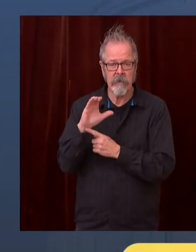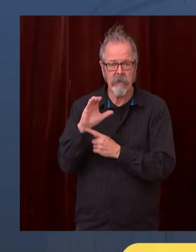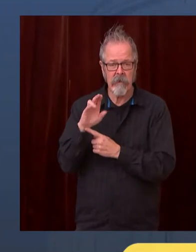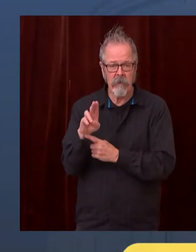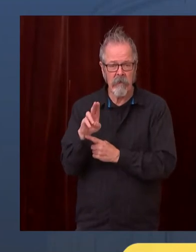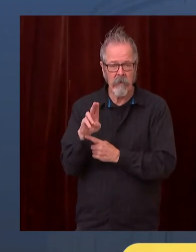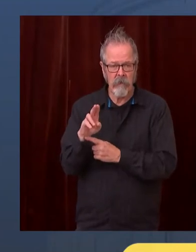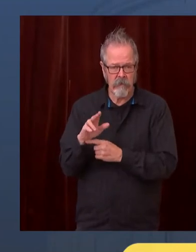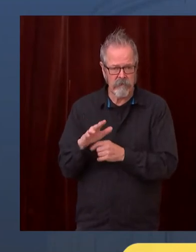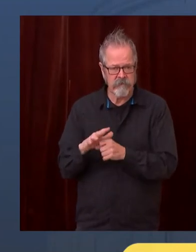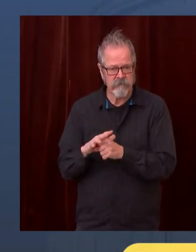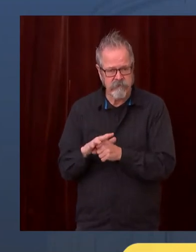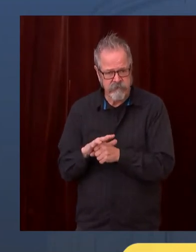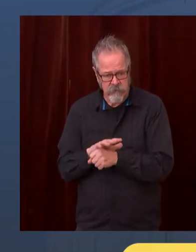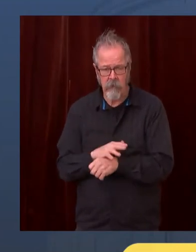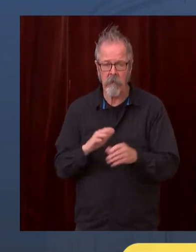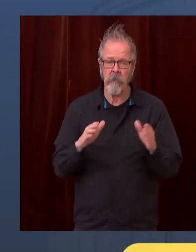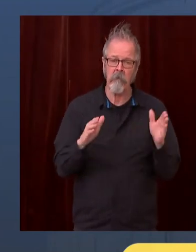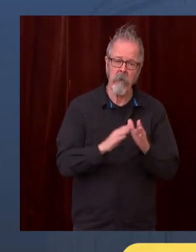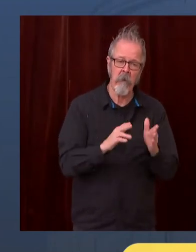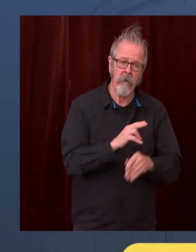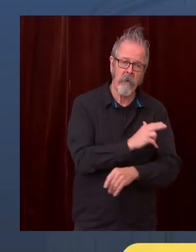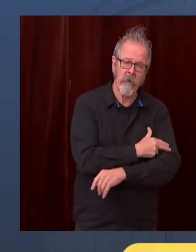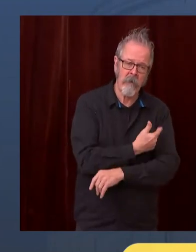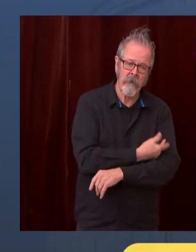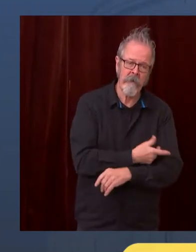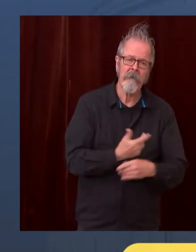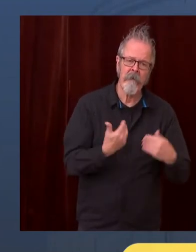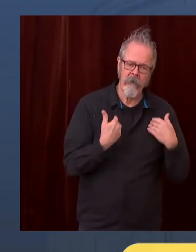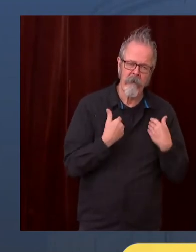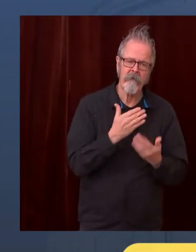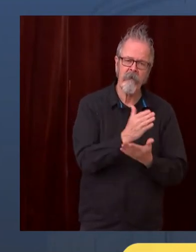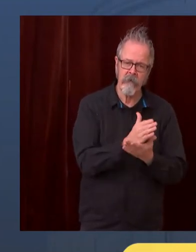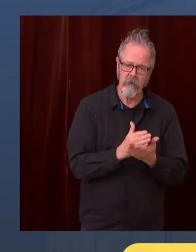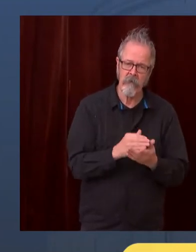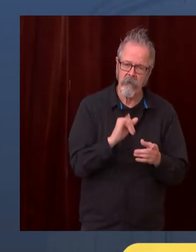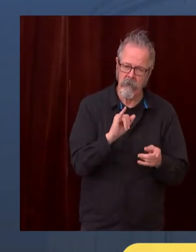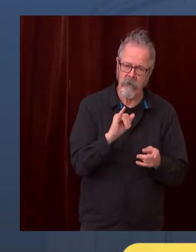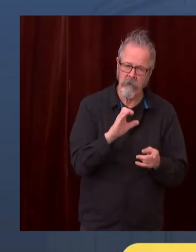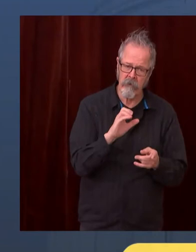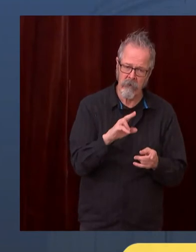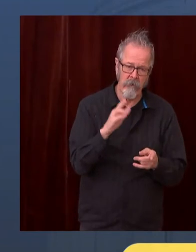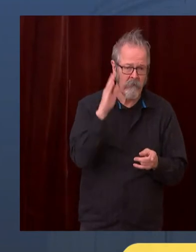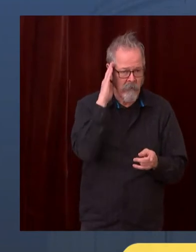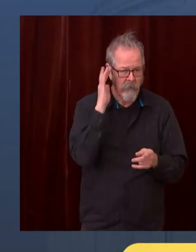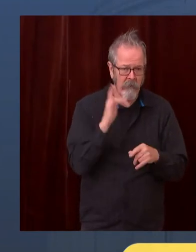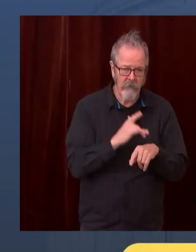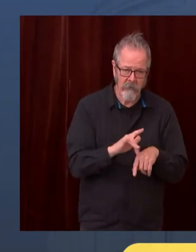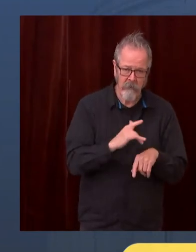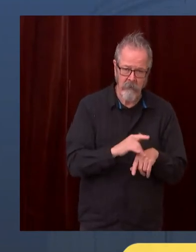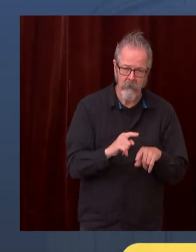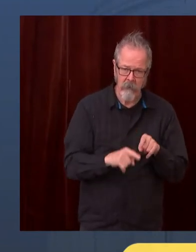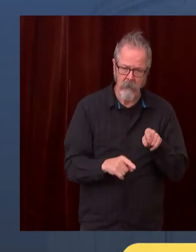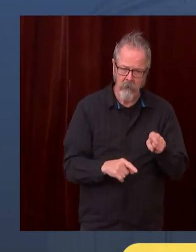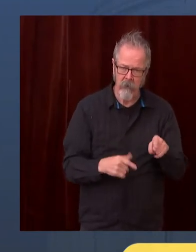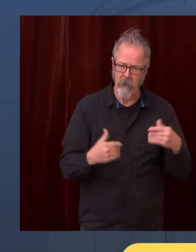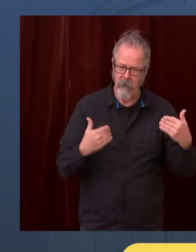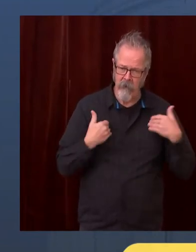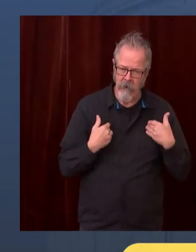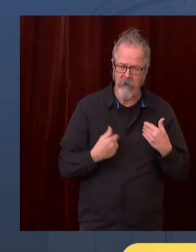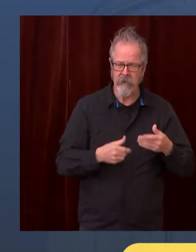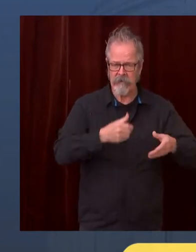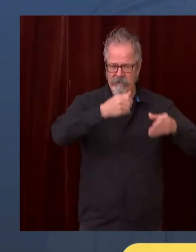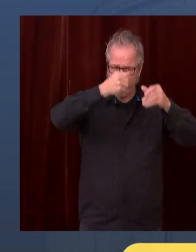people who are really, really sick. We also heard this week that our hospitals are starting to delay procedures